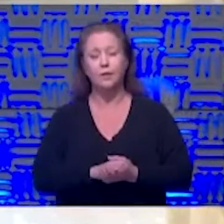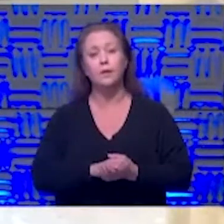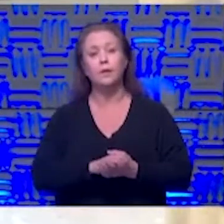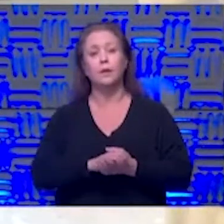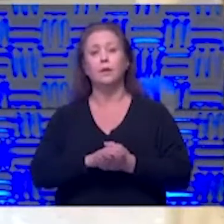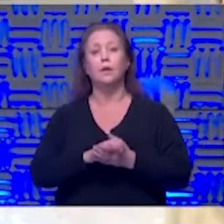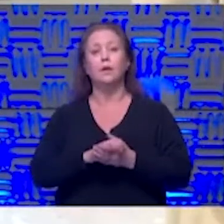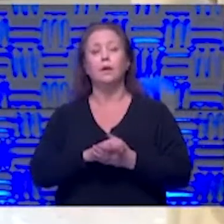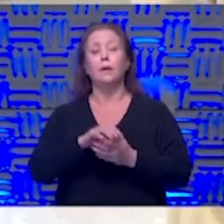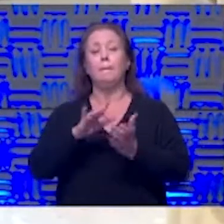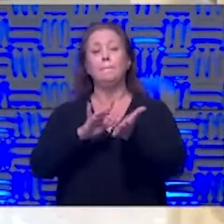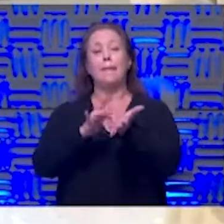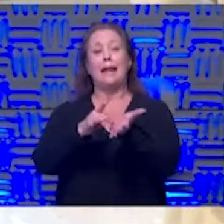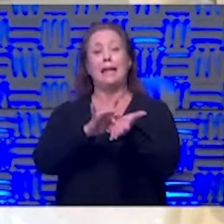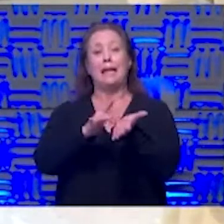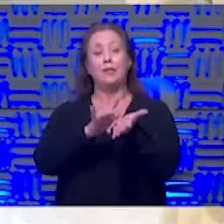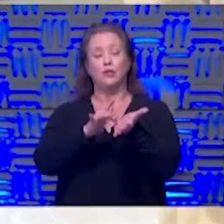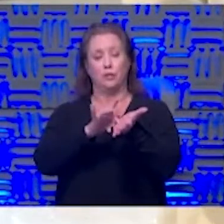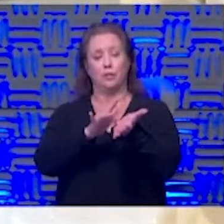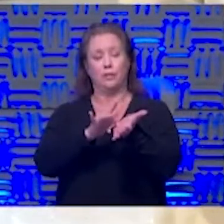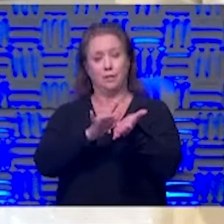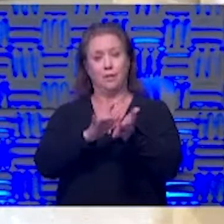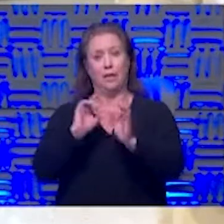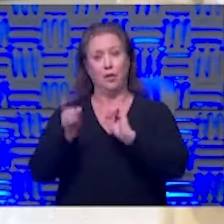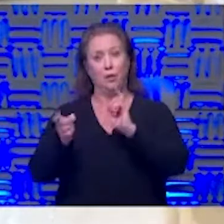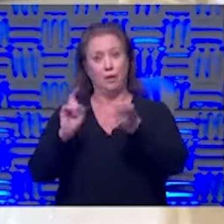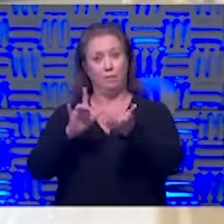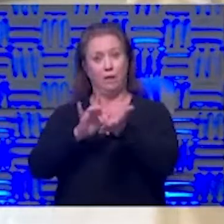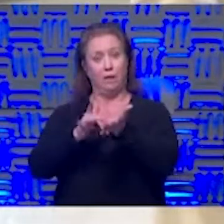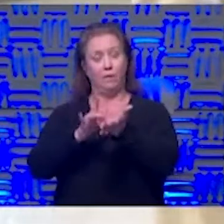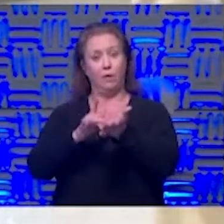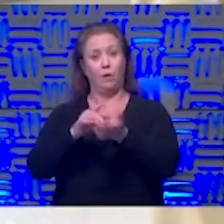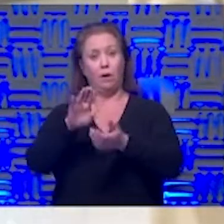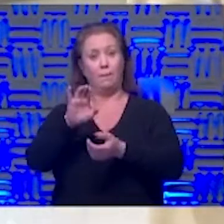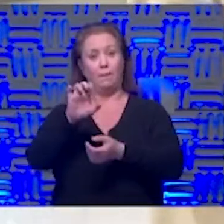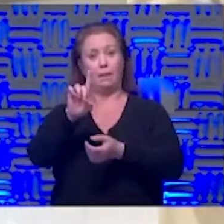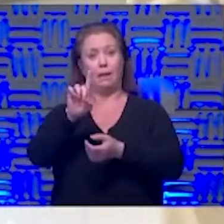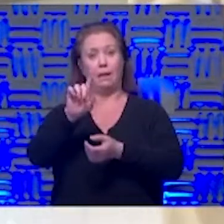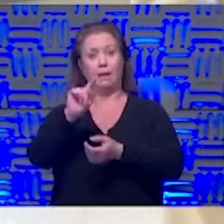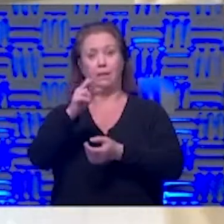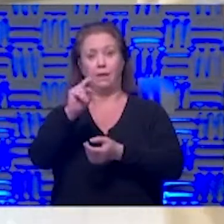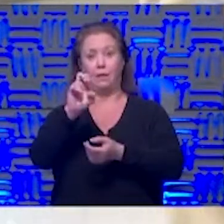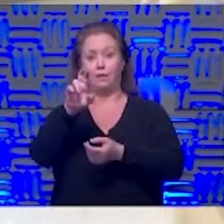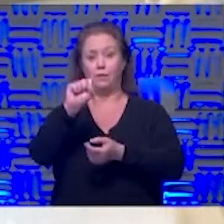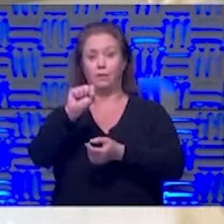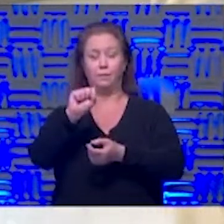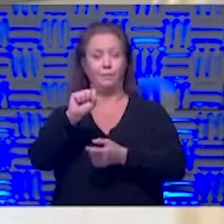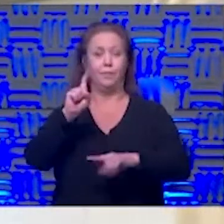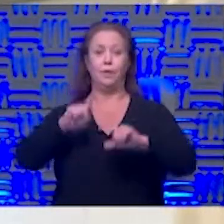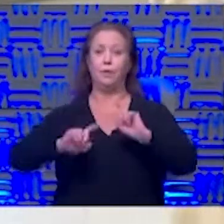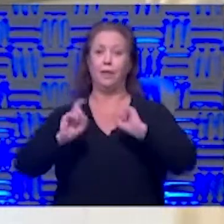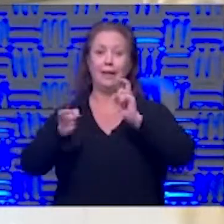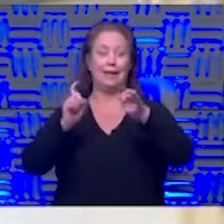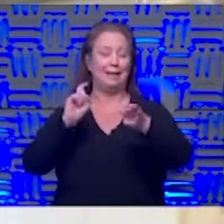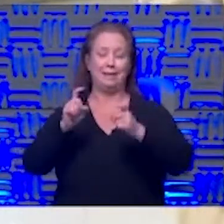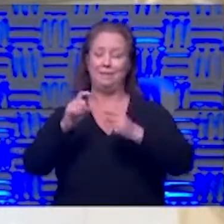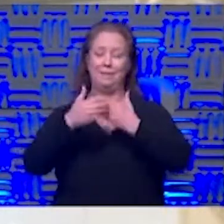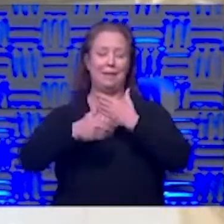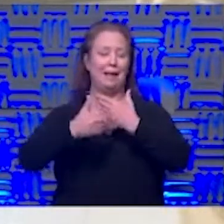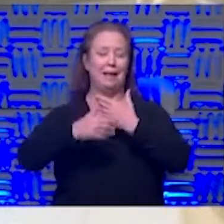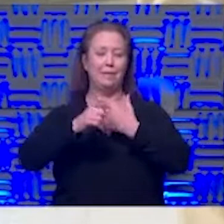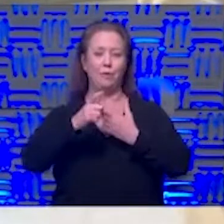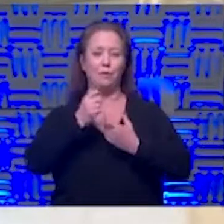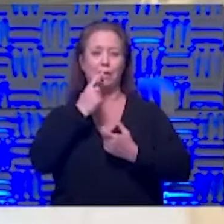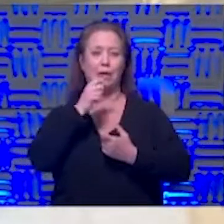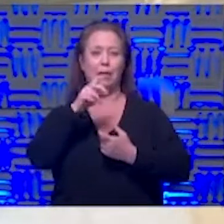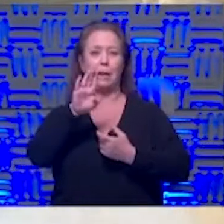get a lot of questions about medications uh debbie wants to know can you give blood if you're on blood thinners no you can't simple as that yeah well and you said